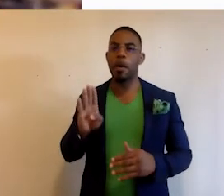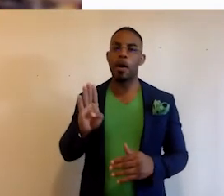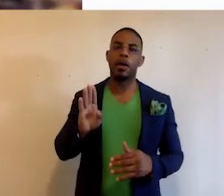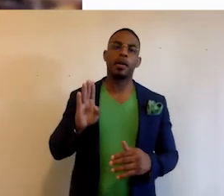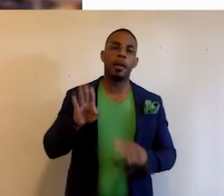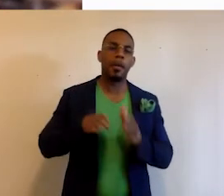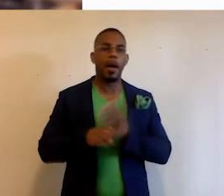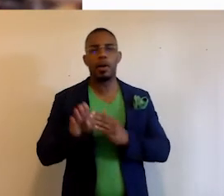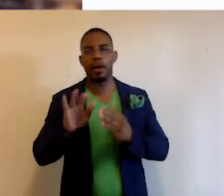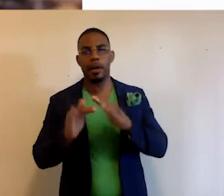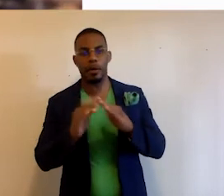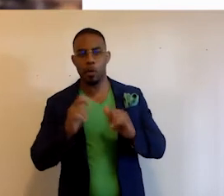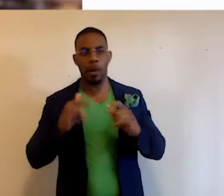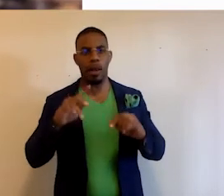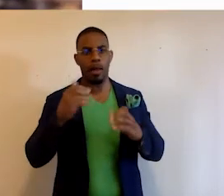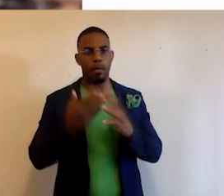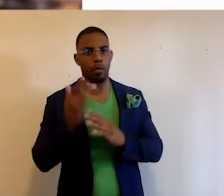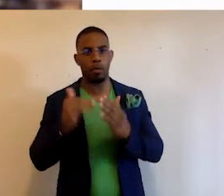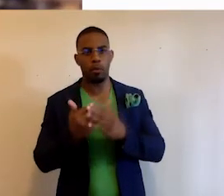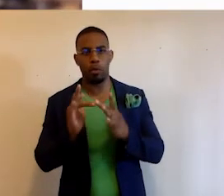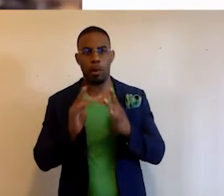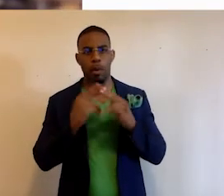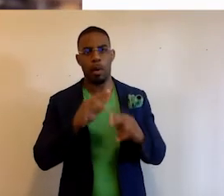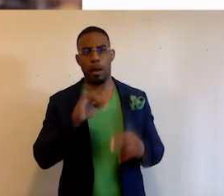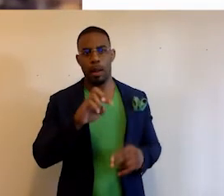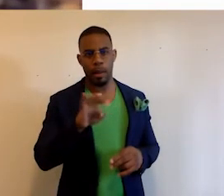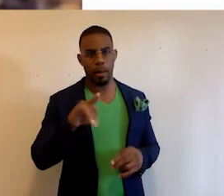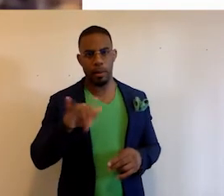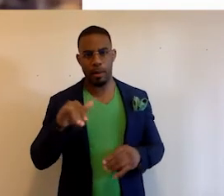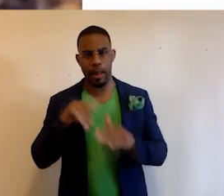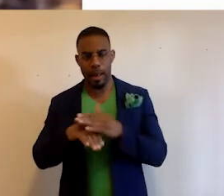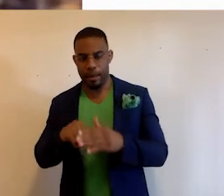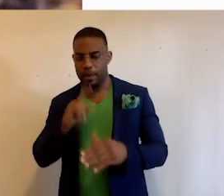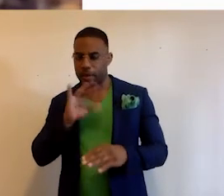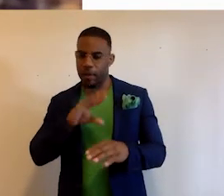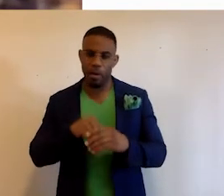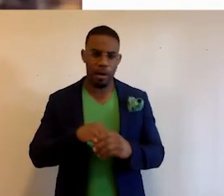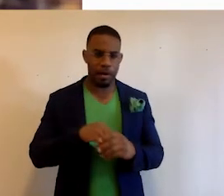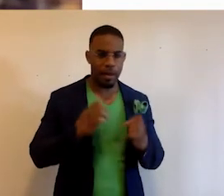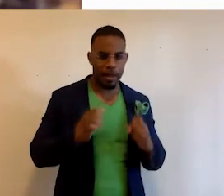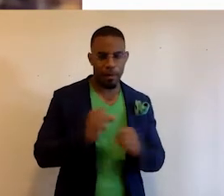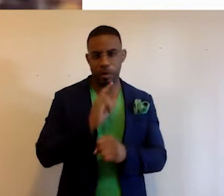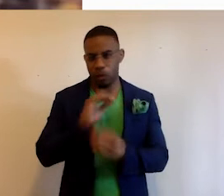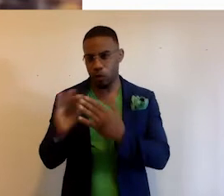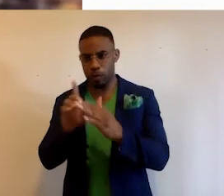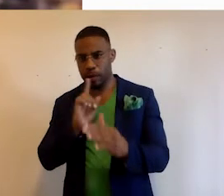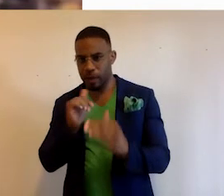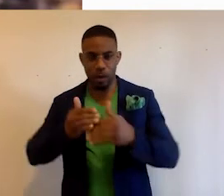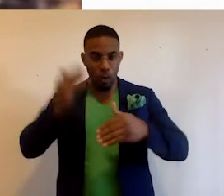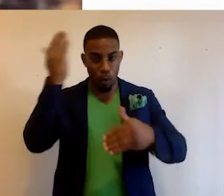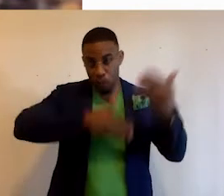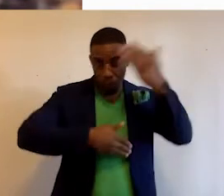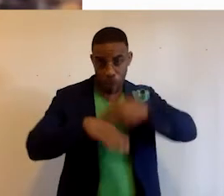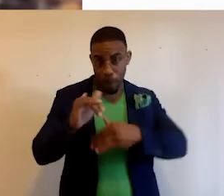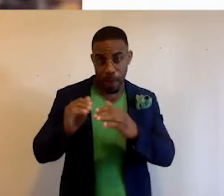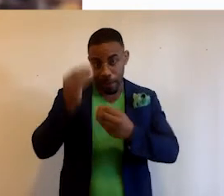are going online for the first time through a new website called Inner City Access. It's part of an effort to make sure the minority community isn't overlooked by